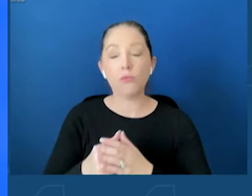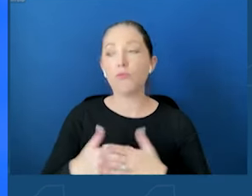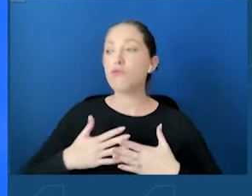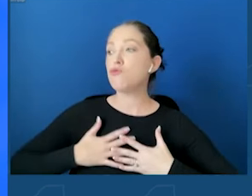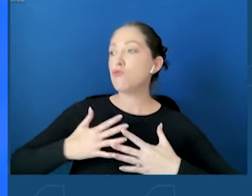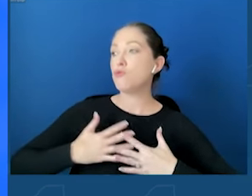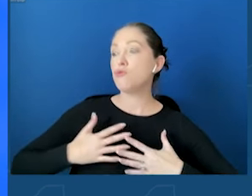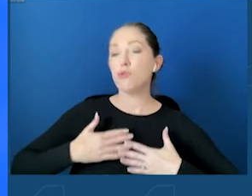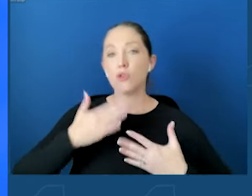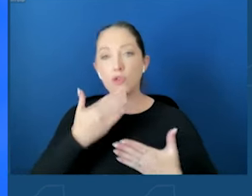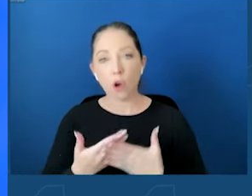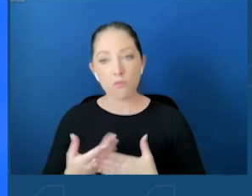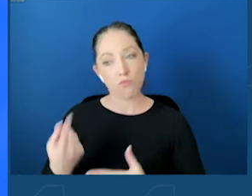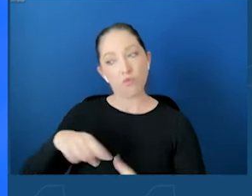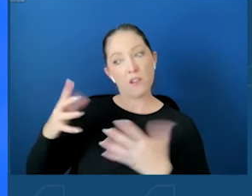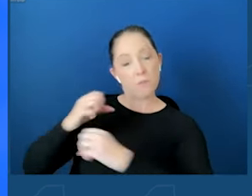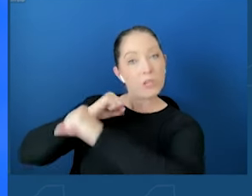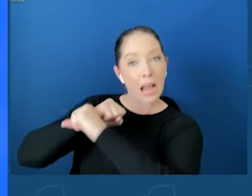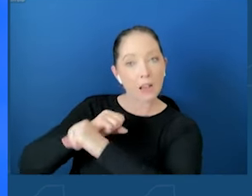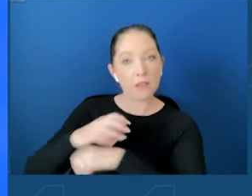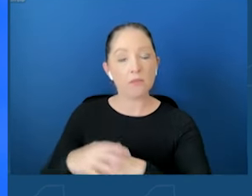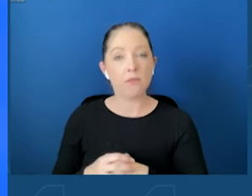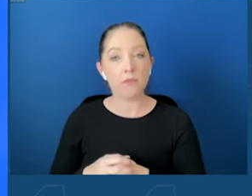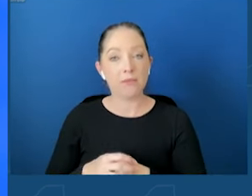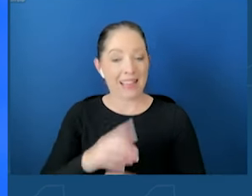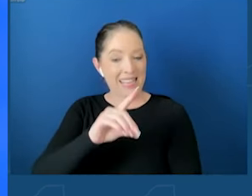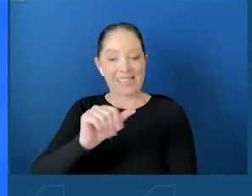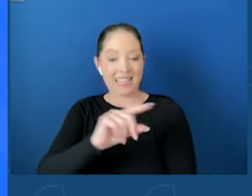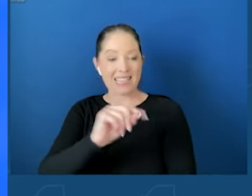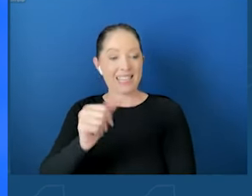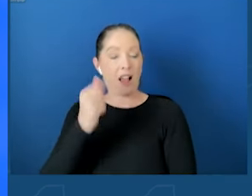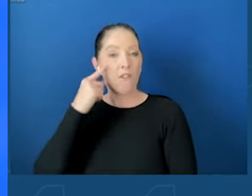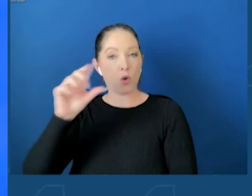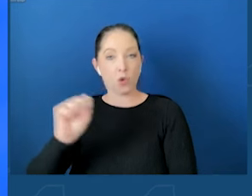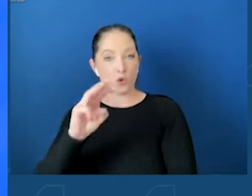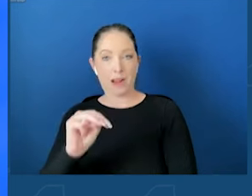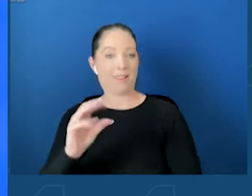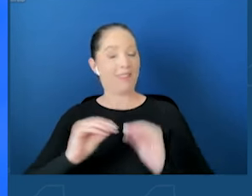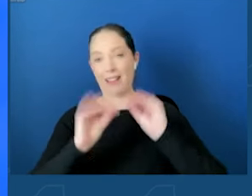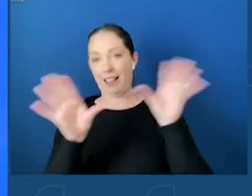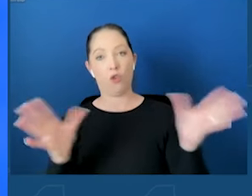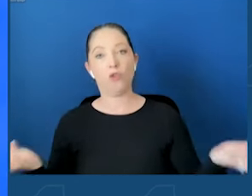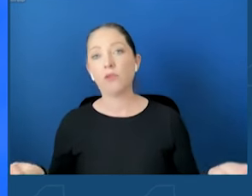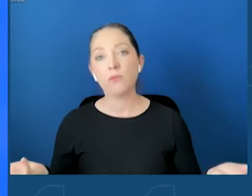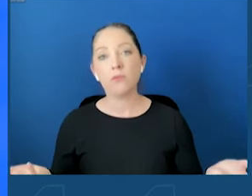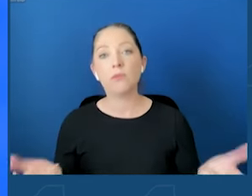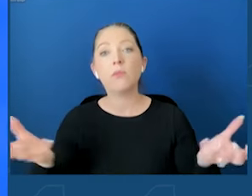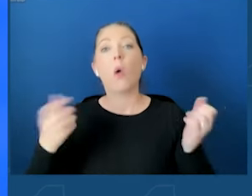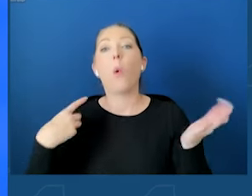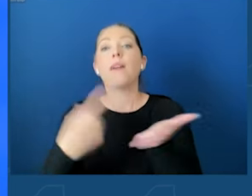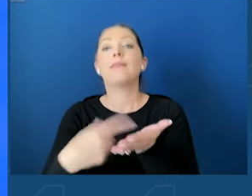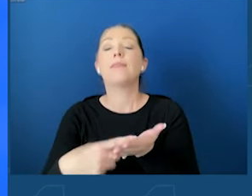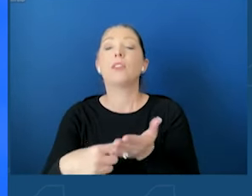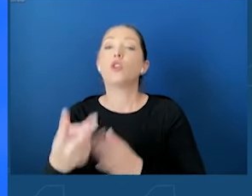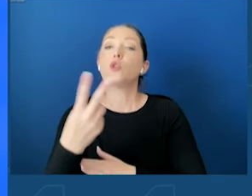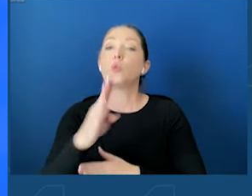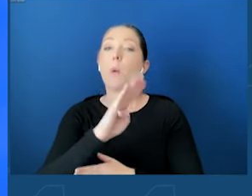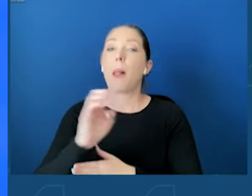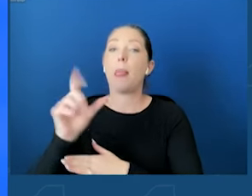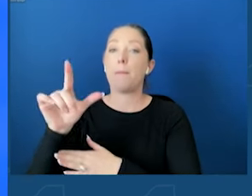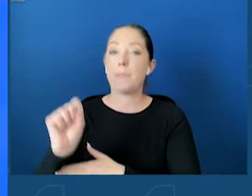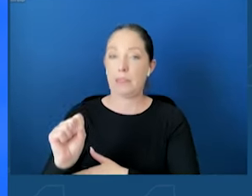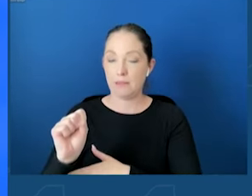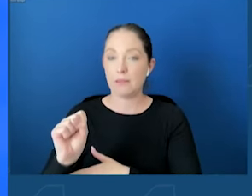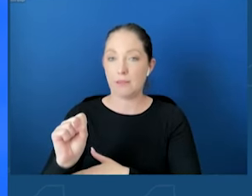That's exactly what we're talking about. The data is clear. And again, I want to talk about the two bills that are being introduced today. And you'll get more detail from the sponsors.